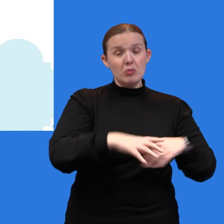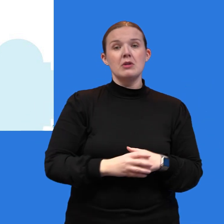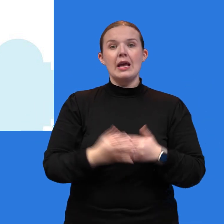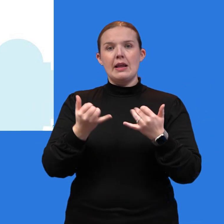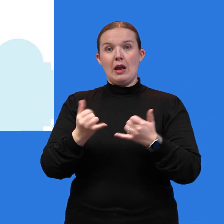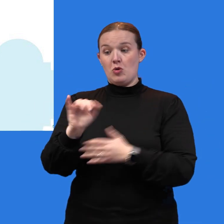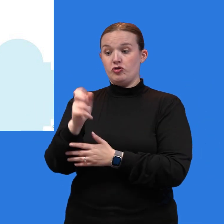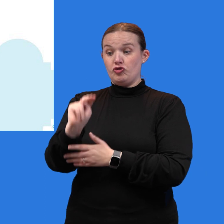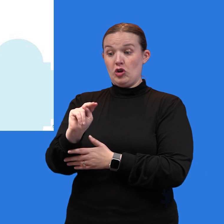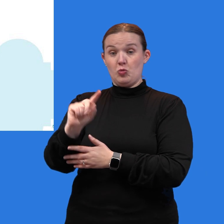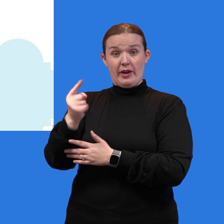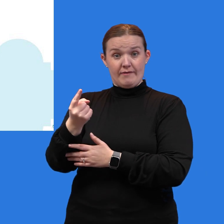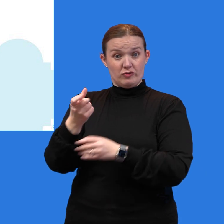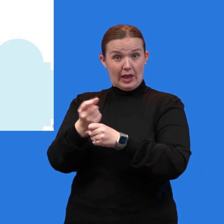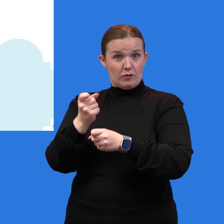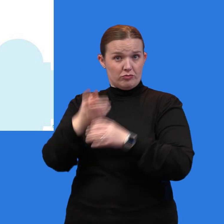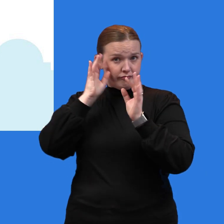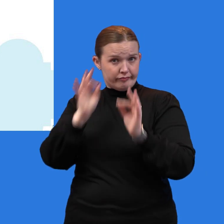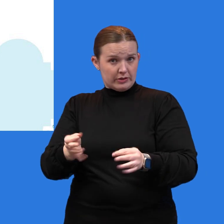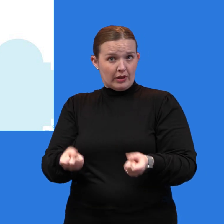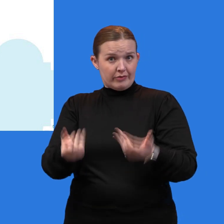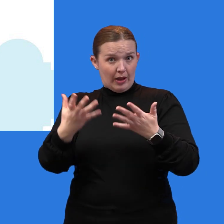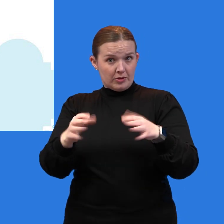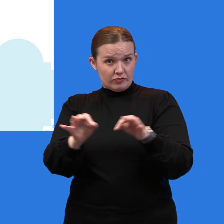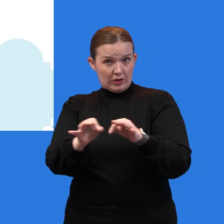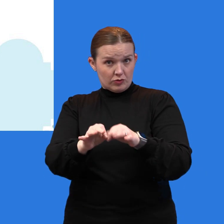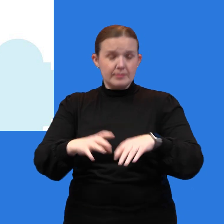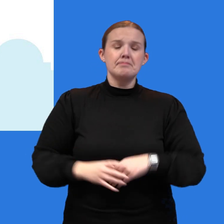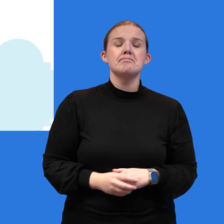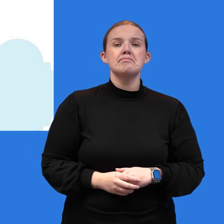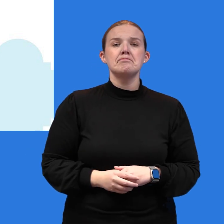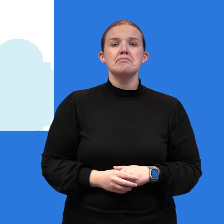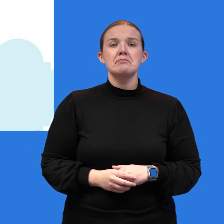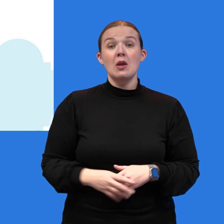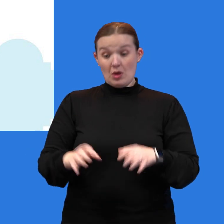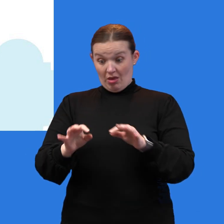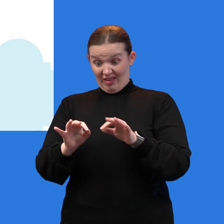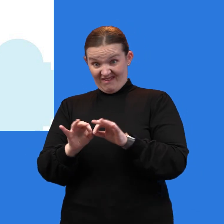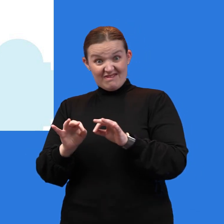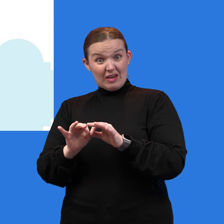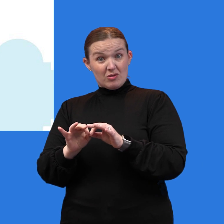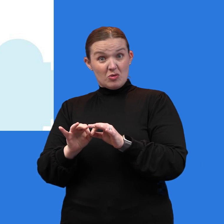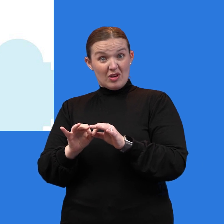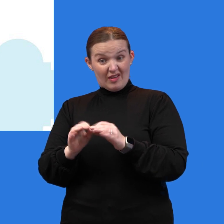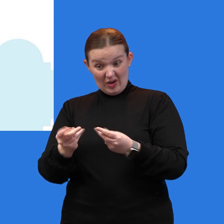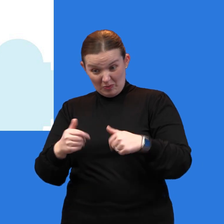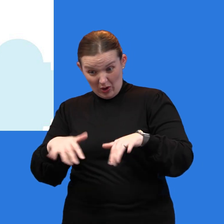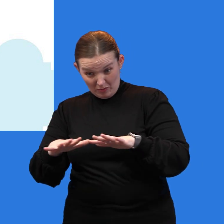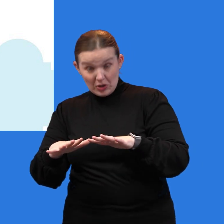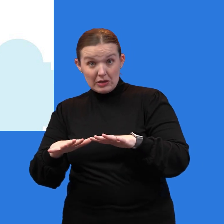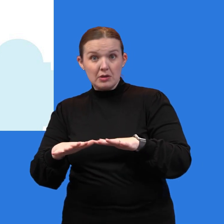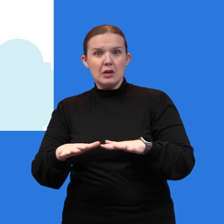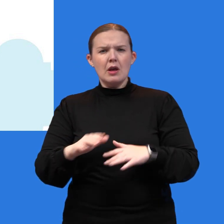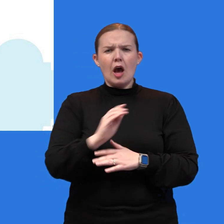January 1 of each tax year. When valuing properties, what the appraisal